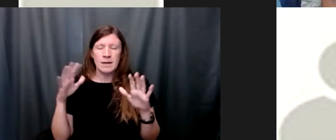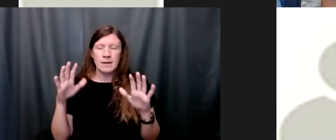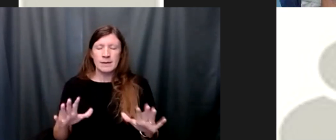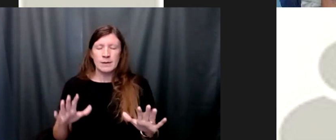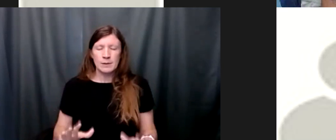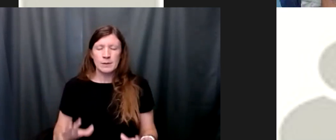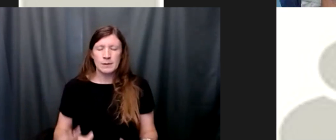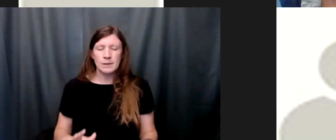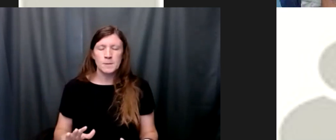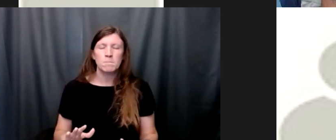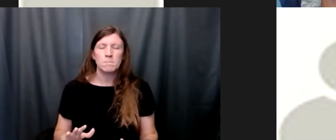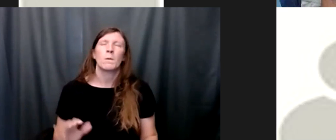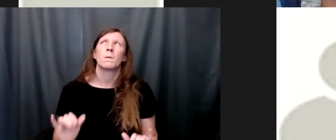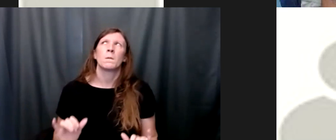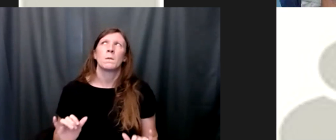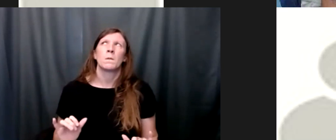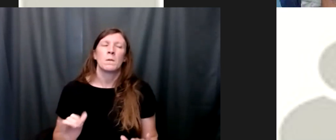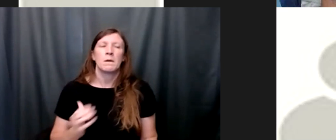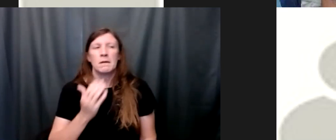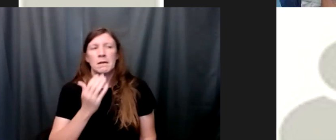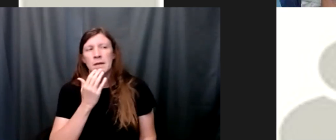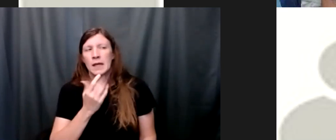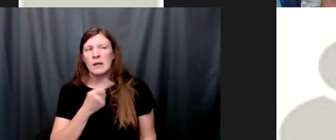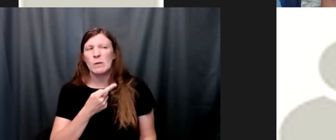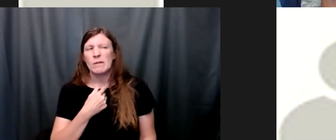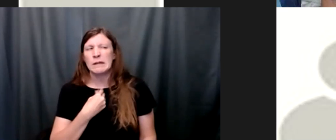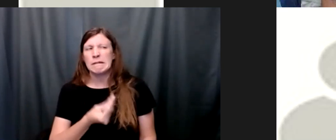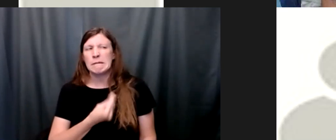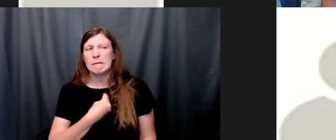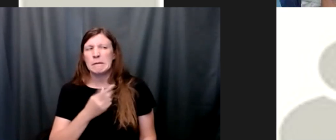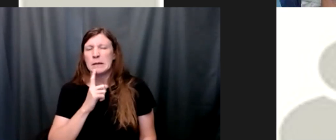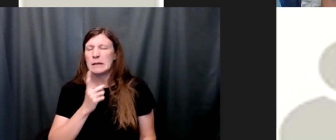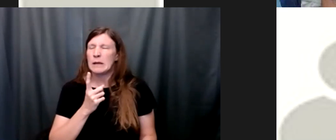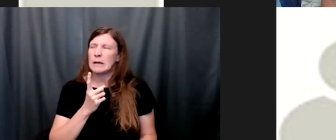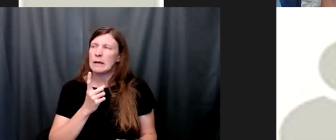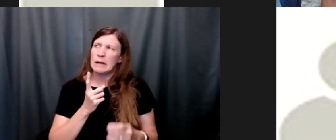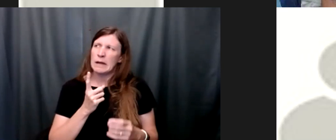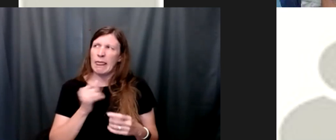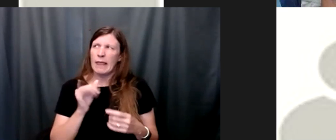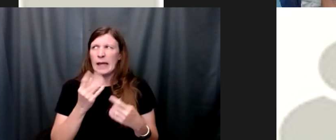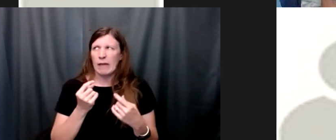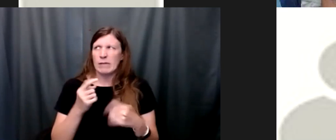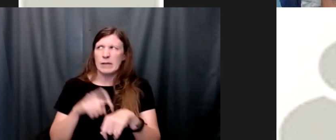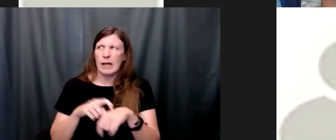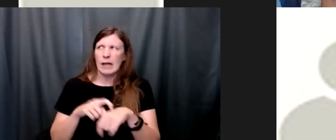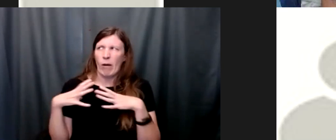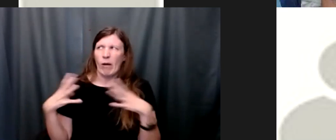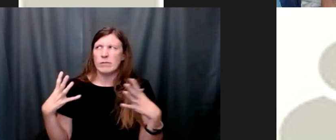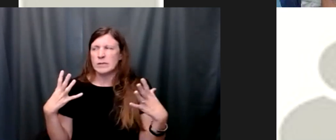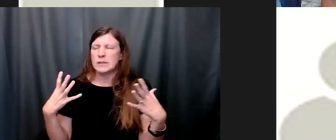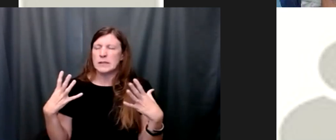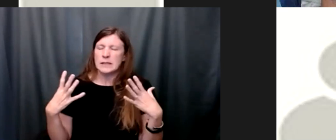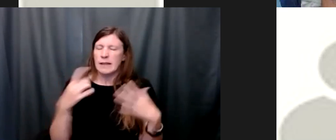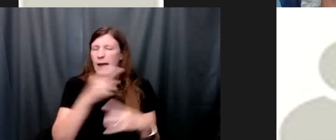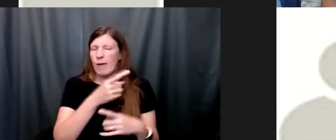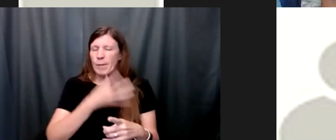thank her thank you for giving me the gift of some time off now what's interesting is the moment i got